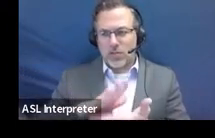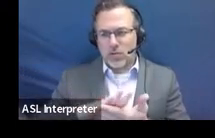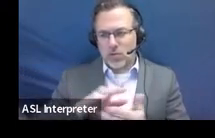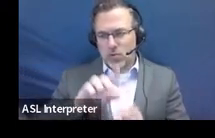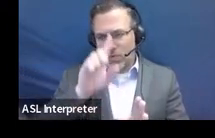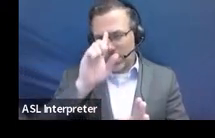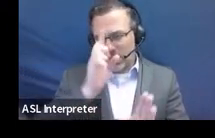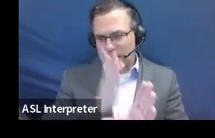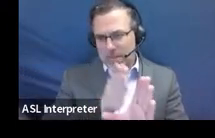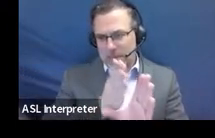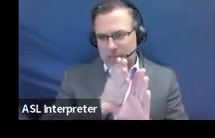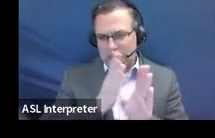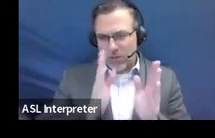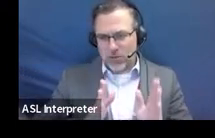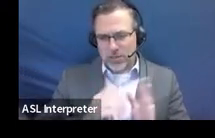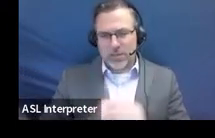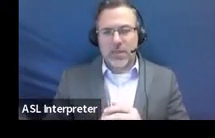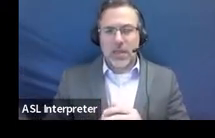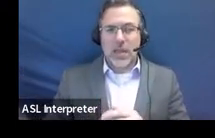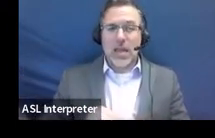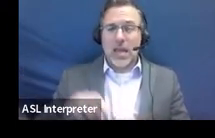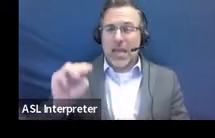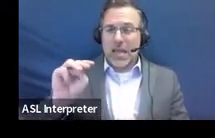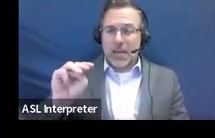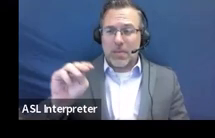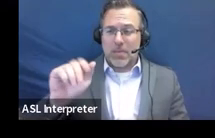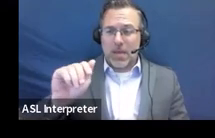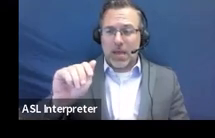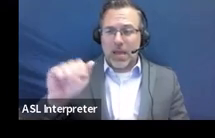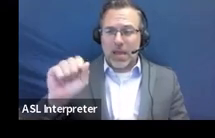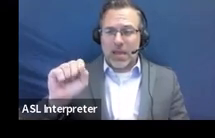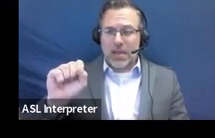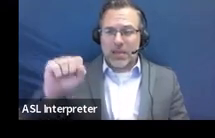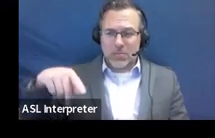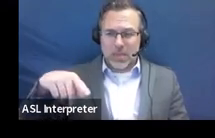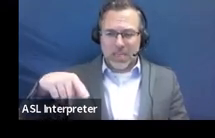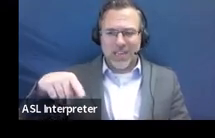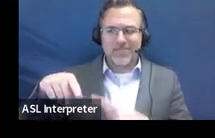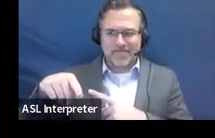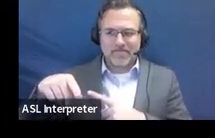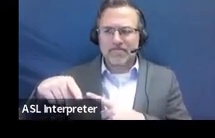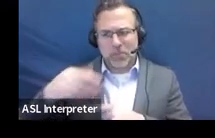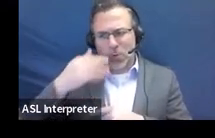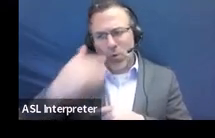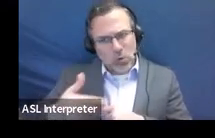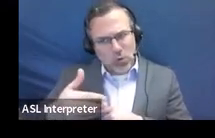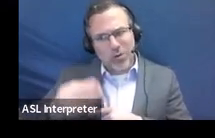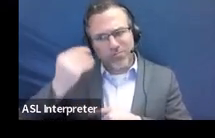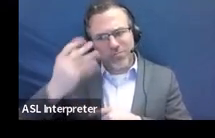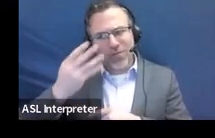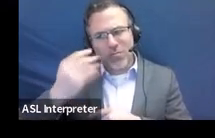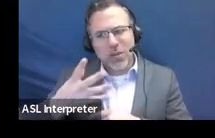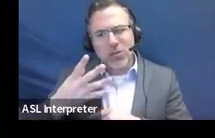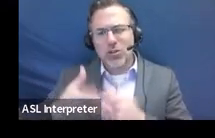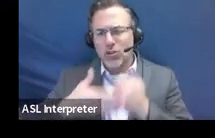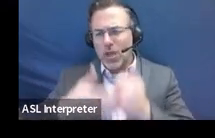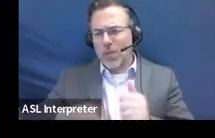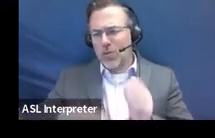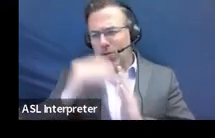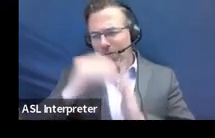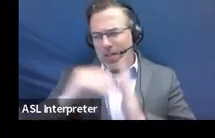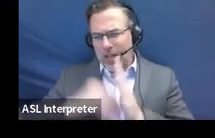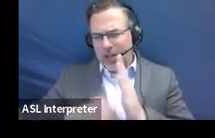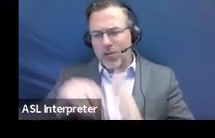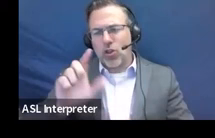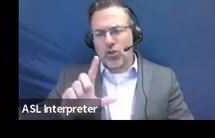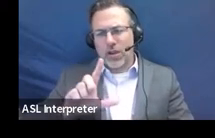because this is going to be your best resource when filling out the specific learning disability eligibility form